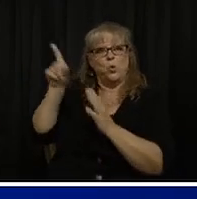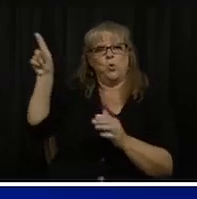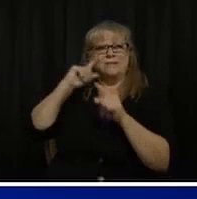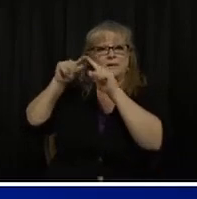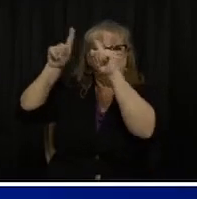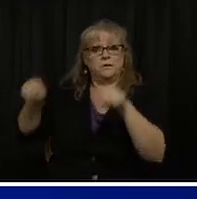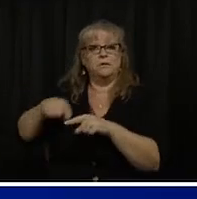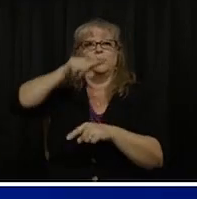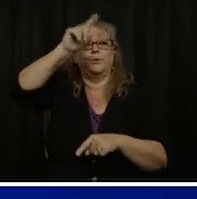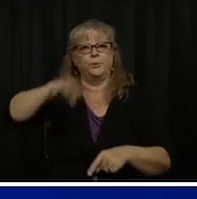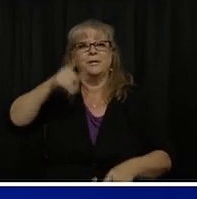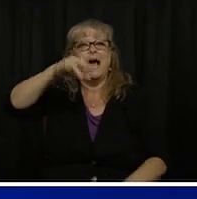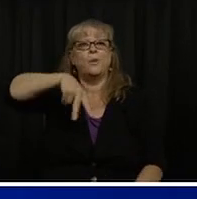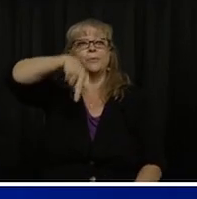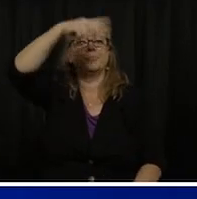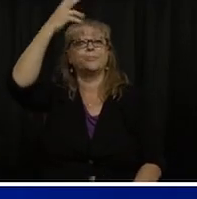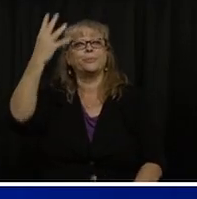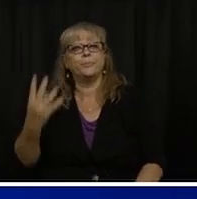Next slide.